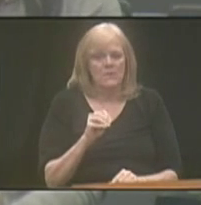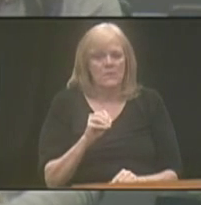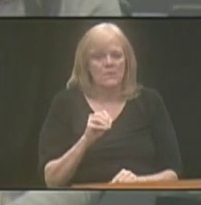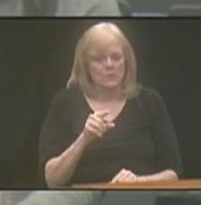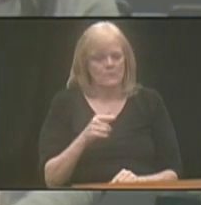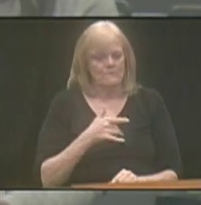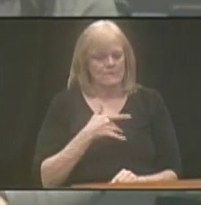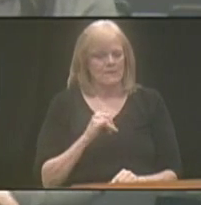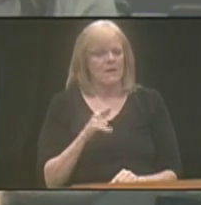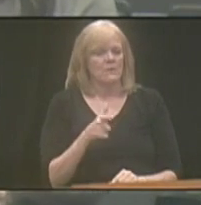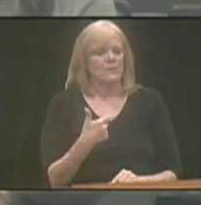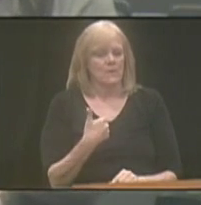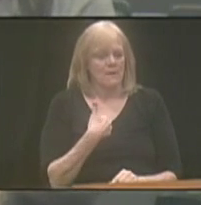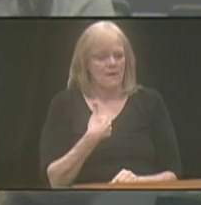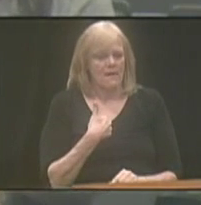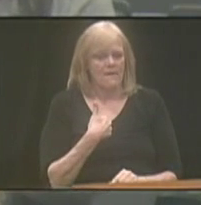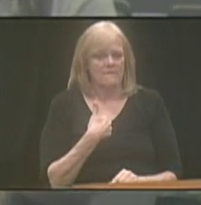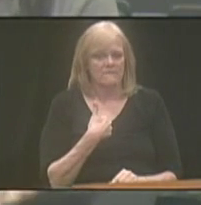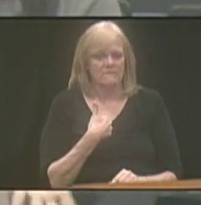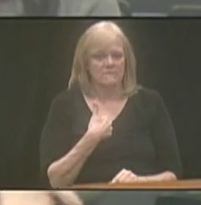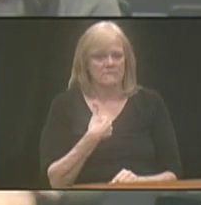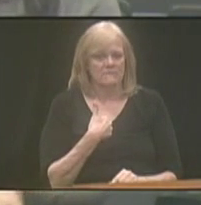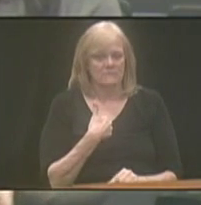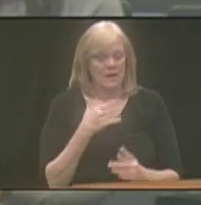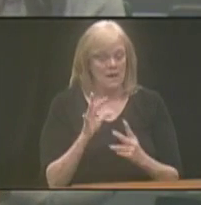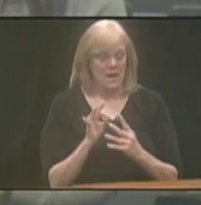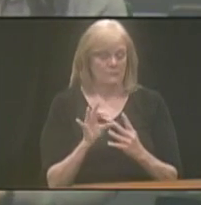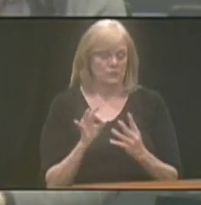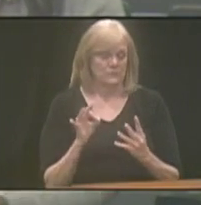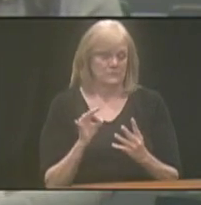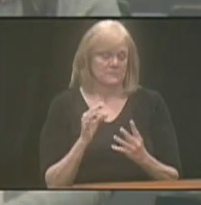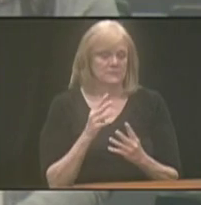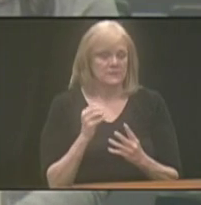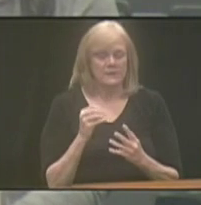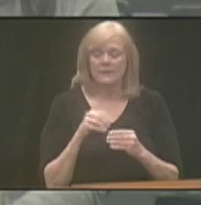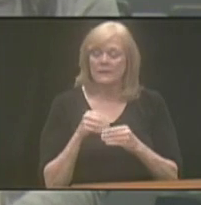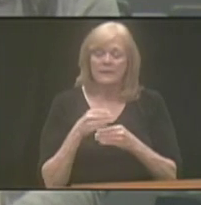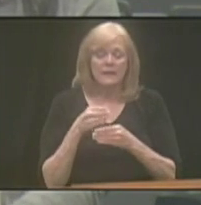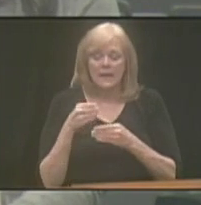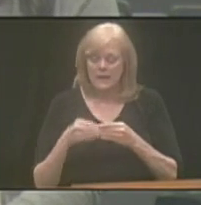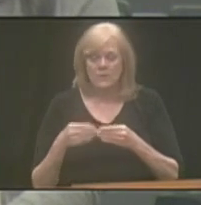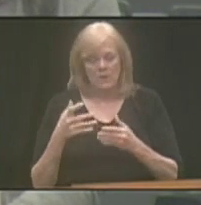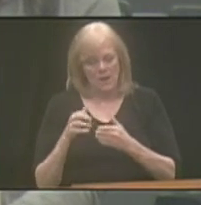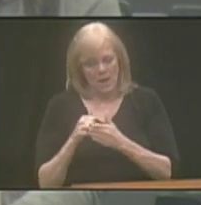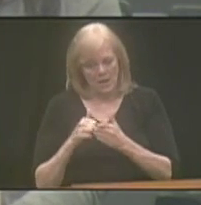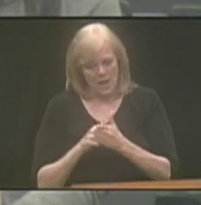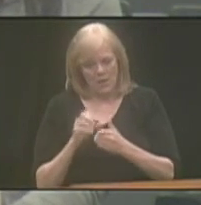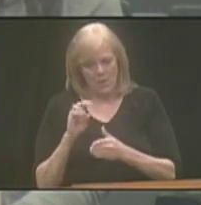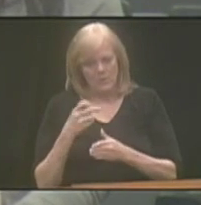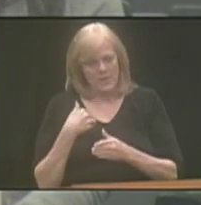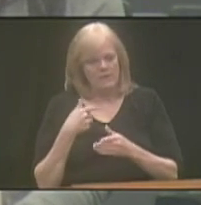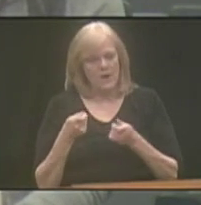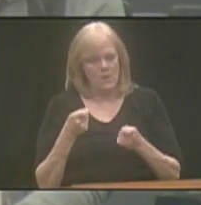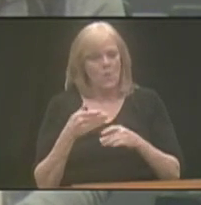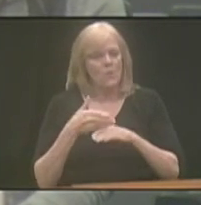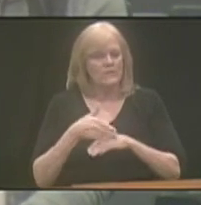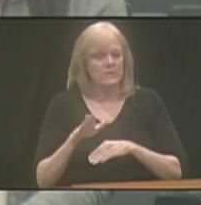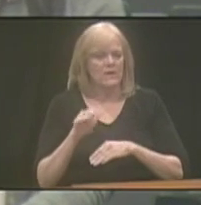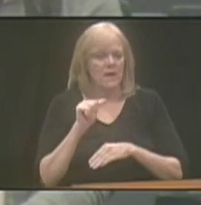feel like you have options. And ultimately we want to make sure account owners have control over their assets.